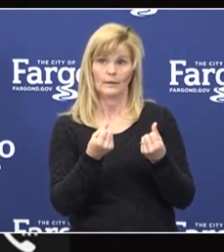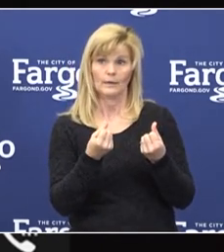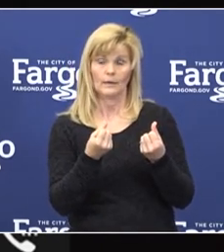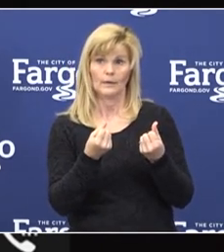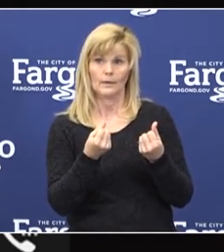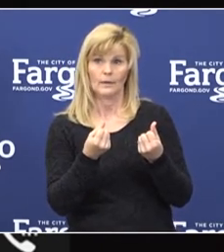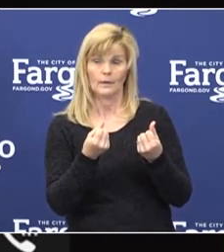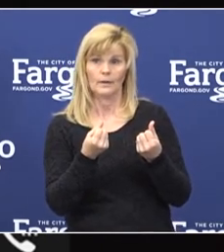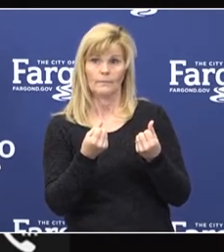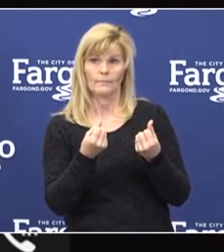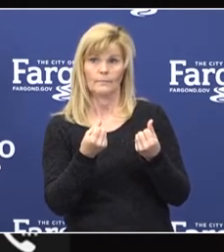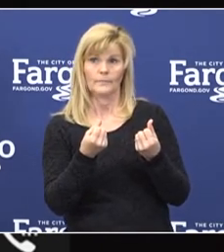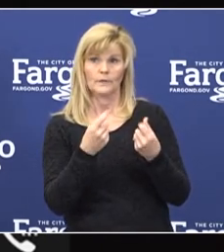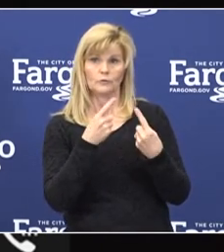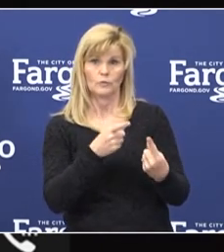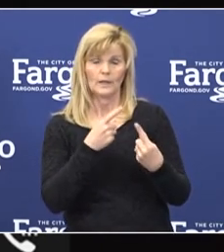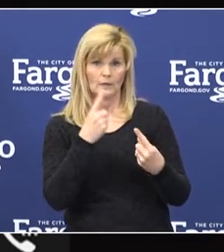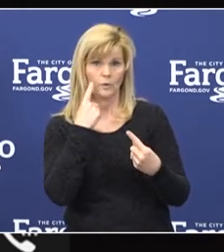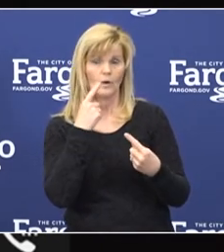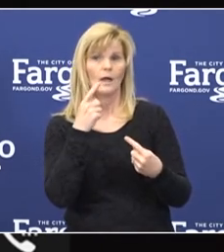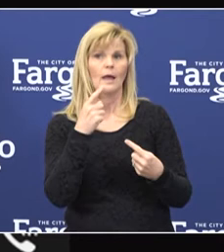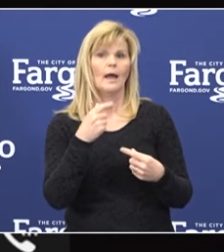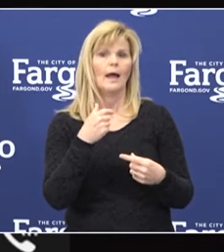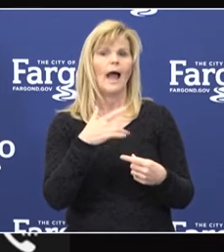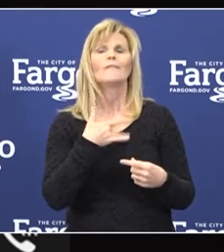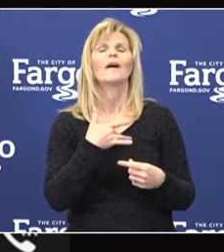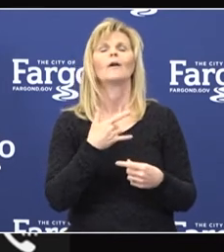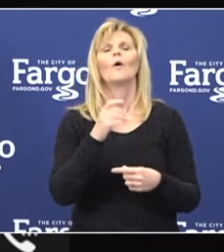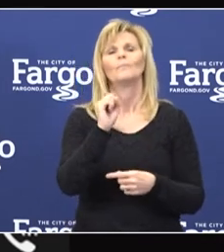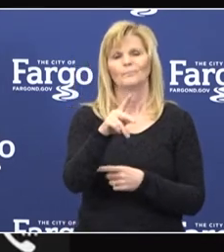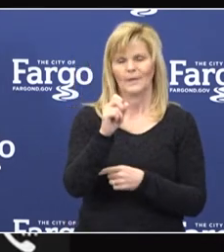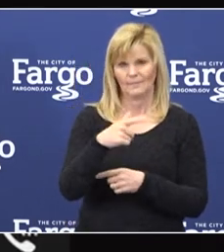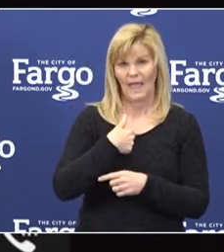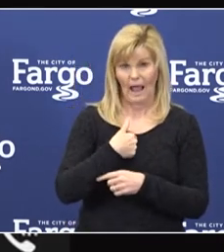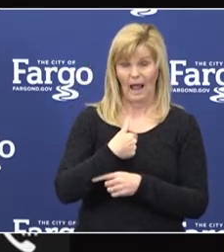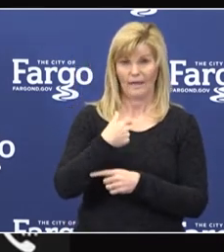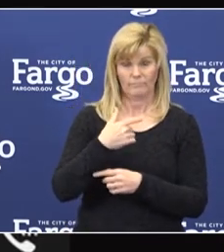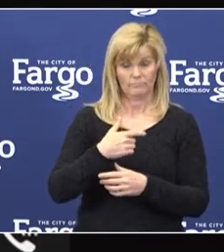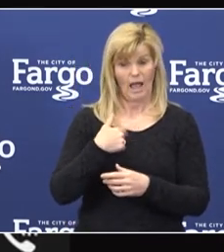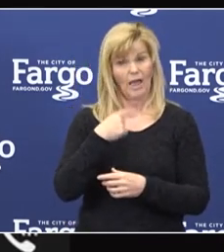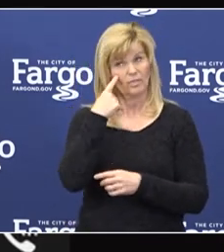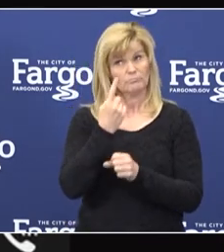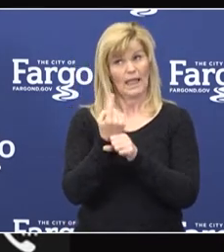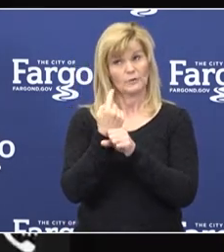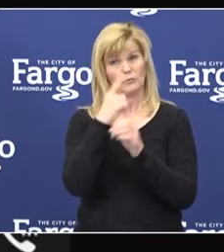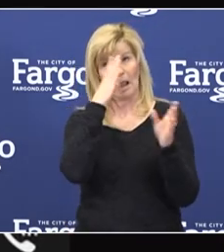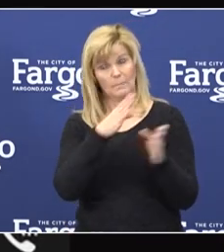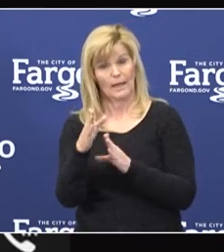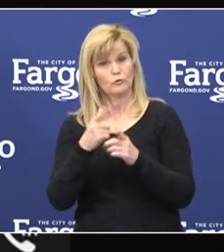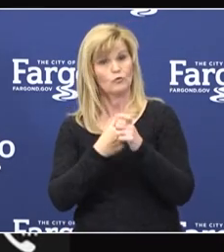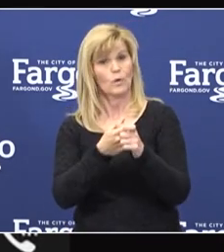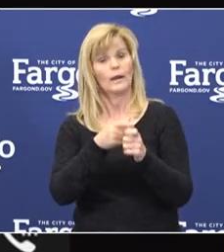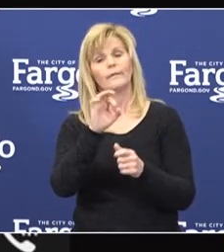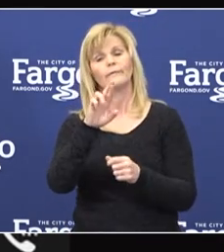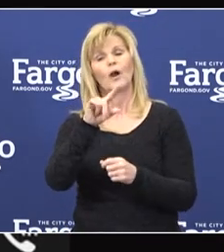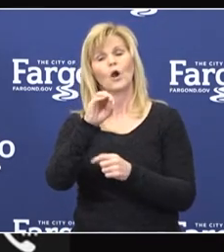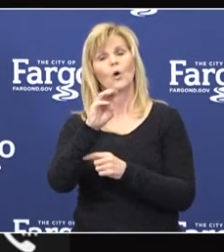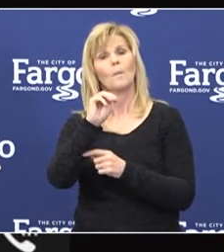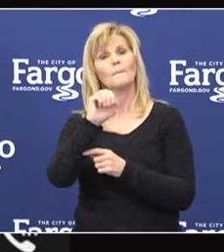running the half marathon at the Fargo Marathon that Sanford has probably been sponsored for, but